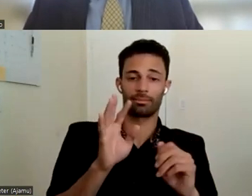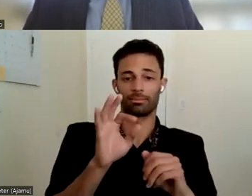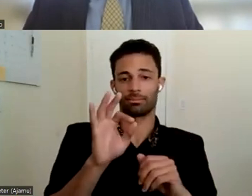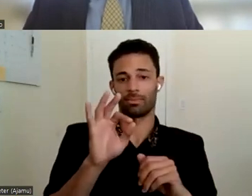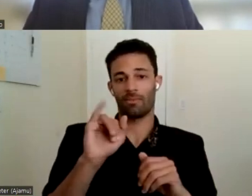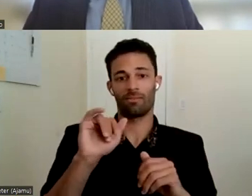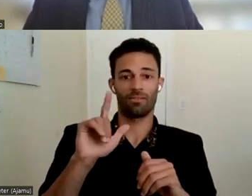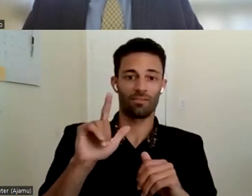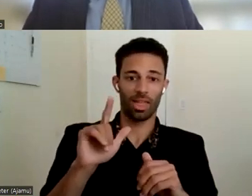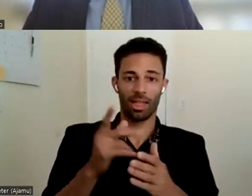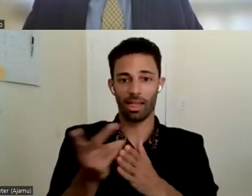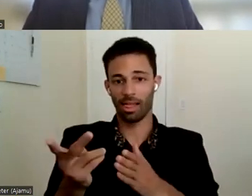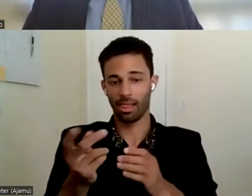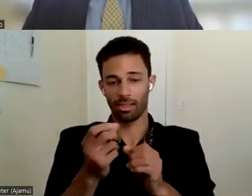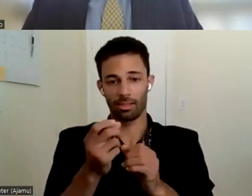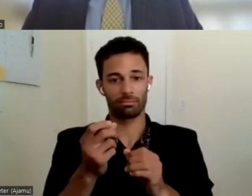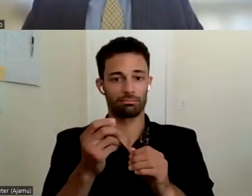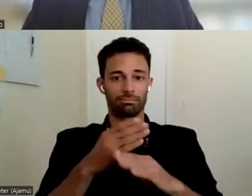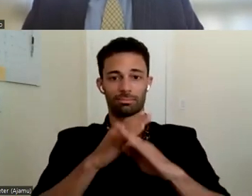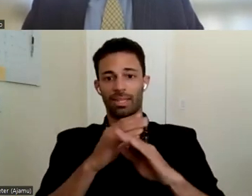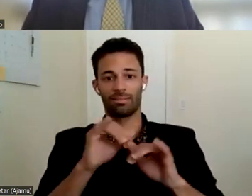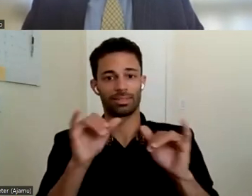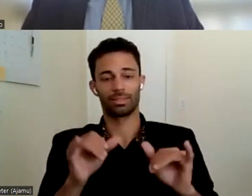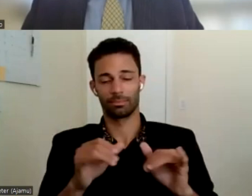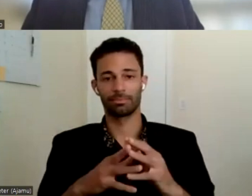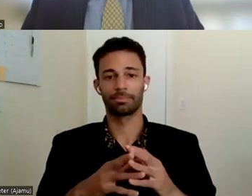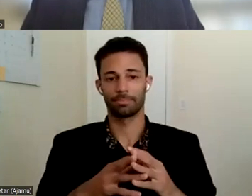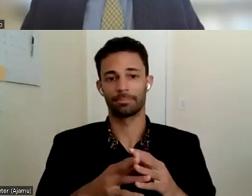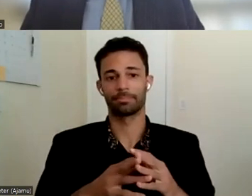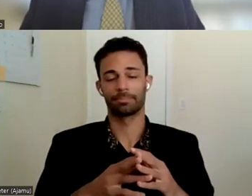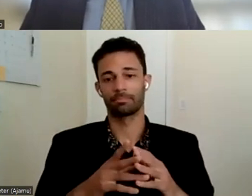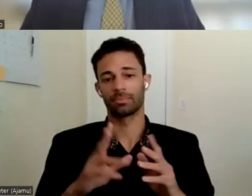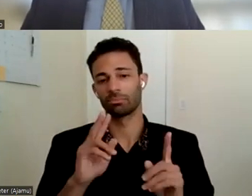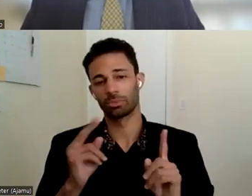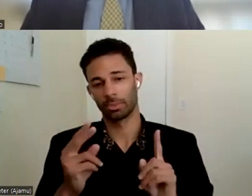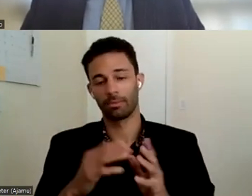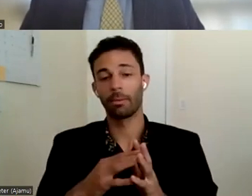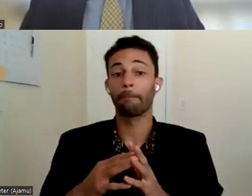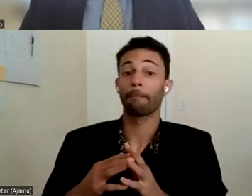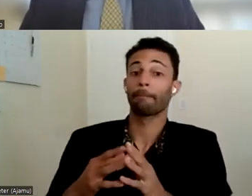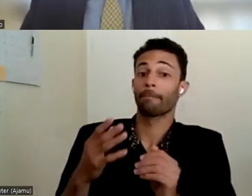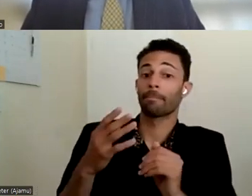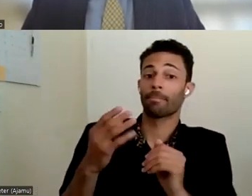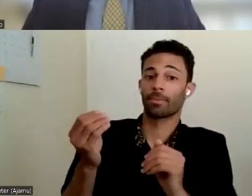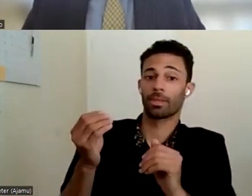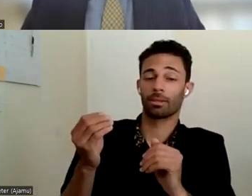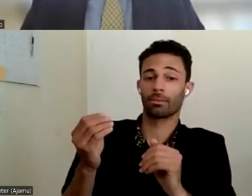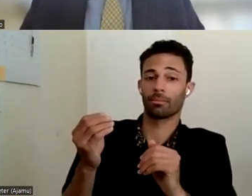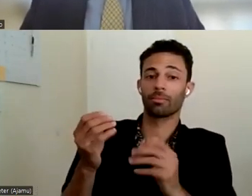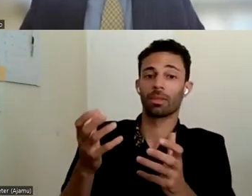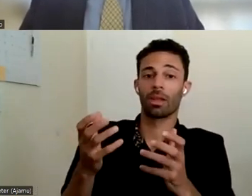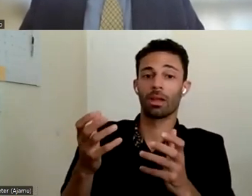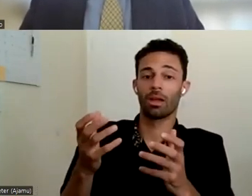just a perspective and I would just like to clarify because it's a it's a point